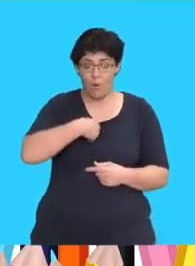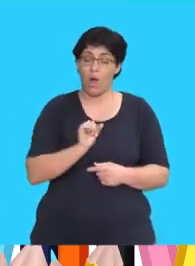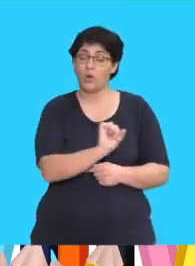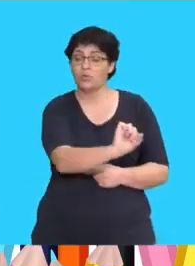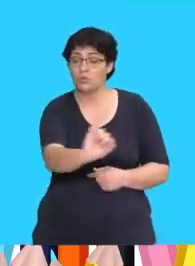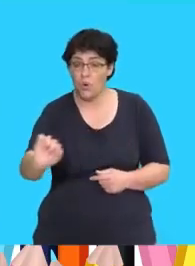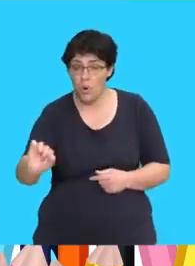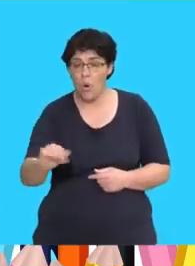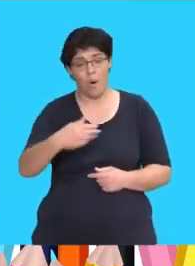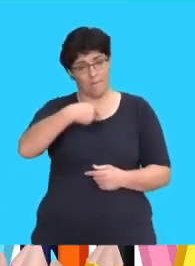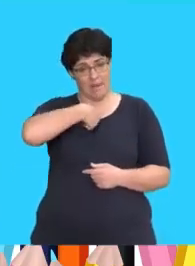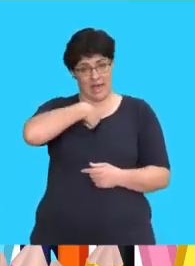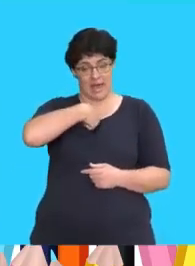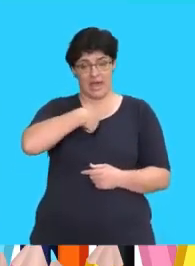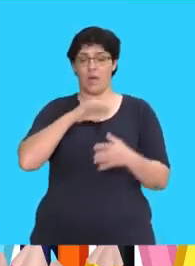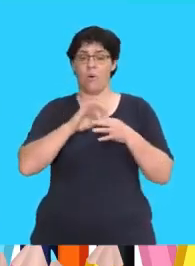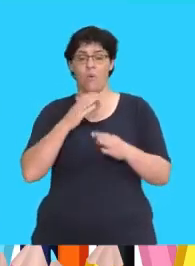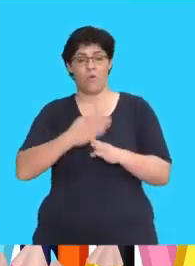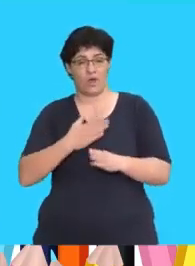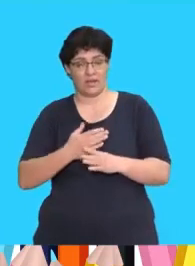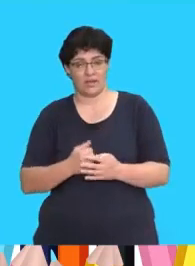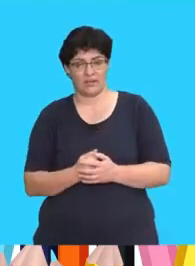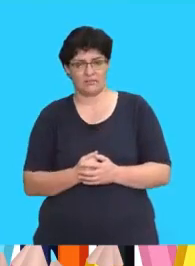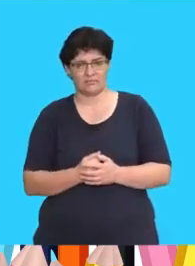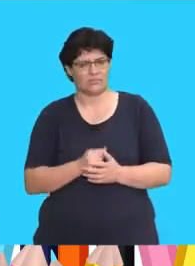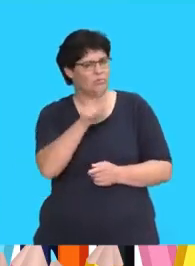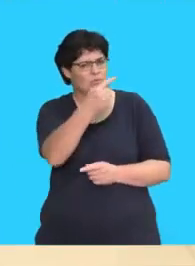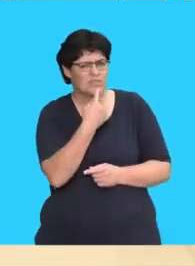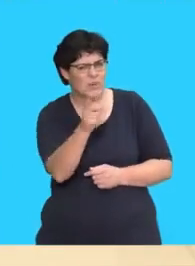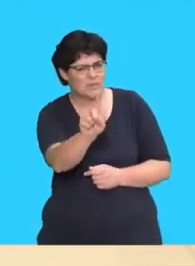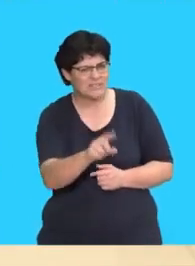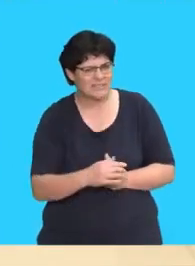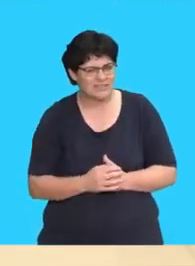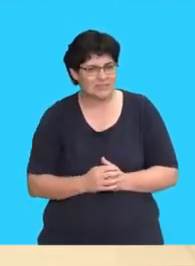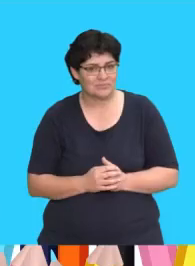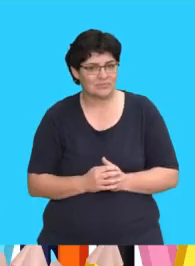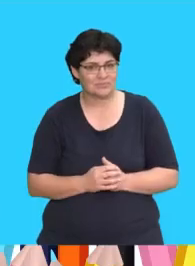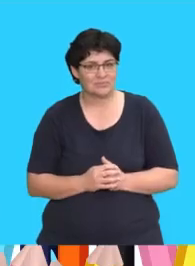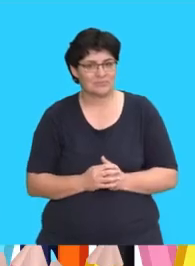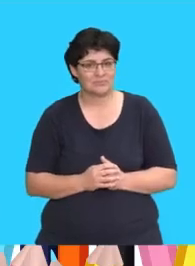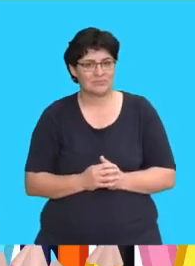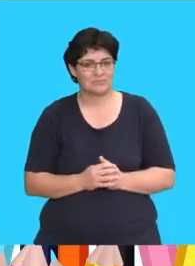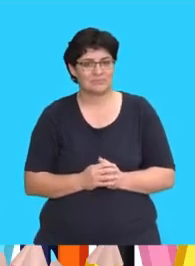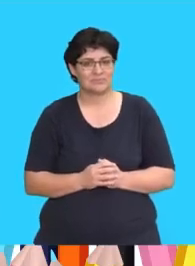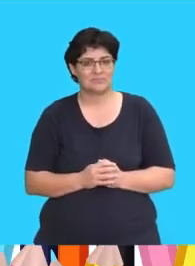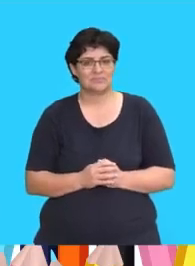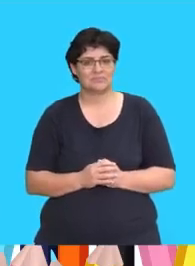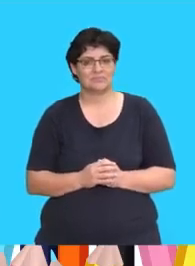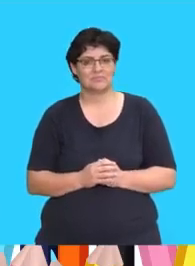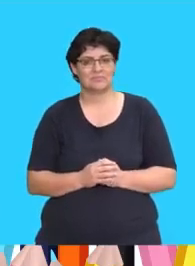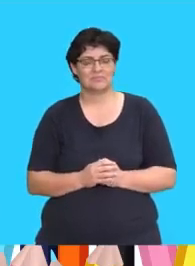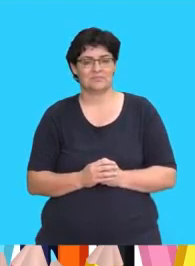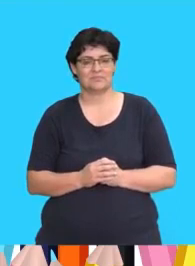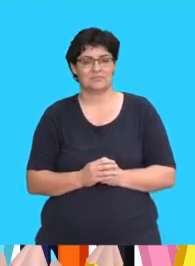your, my, homework. What do you say? You must do your,